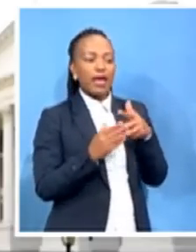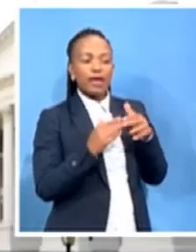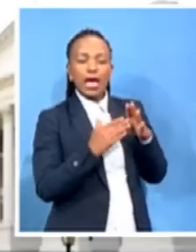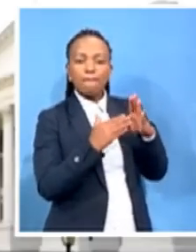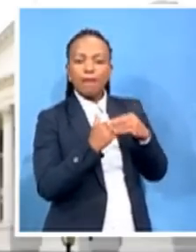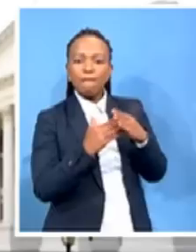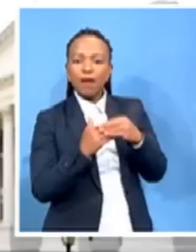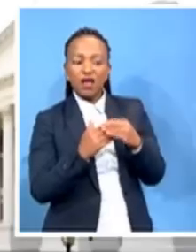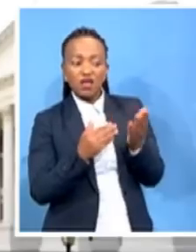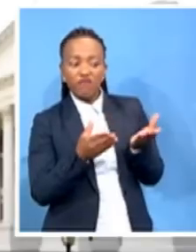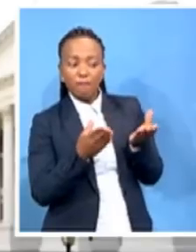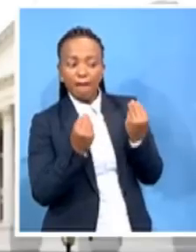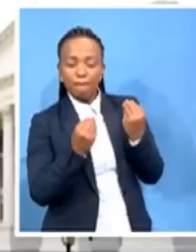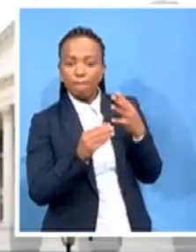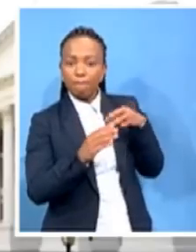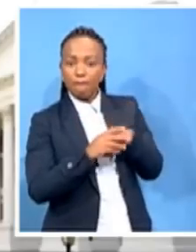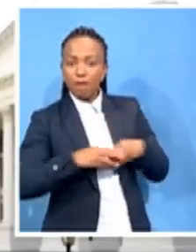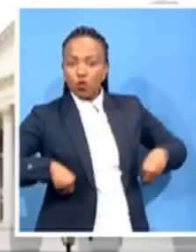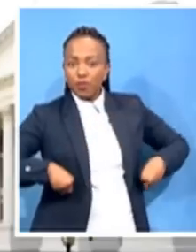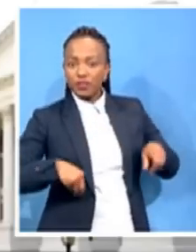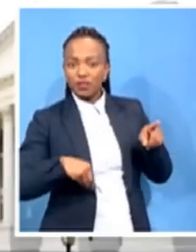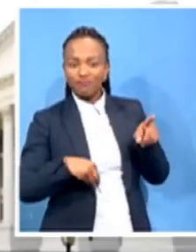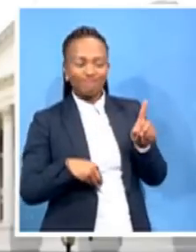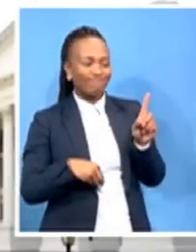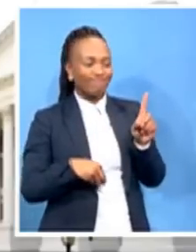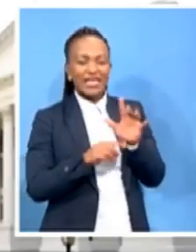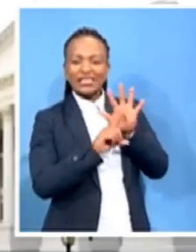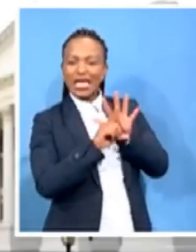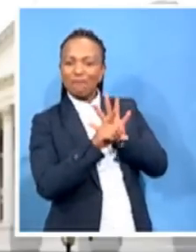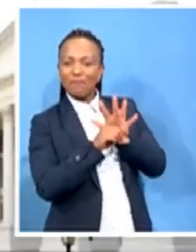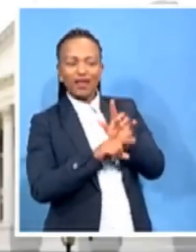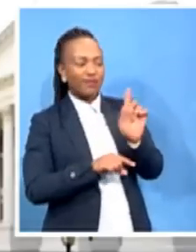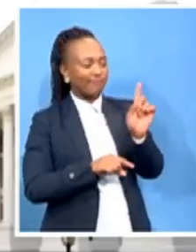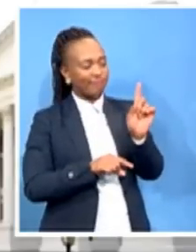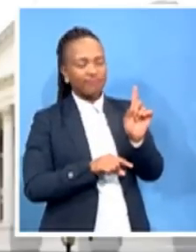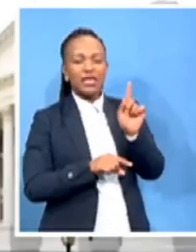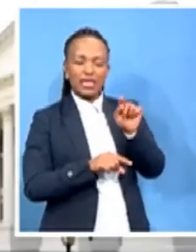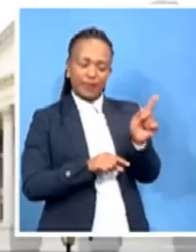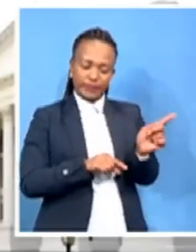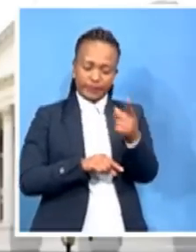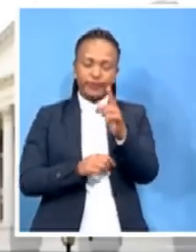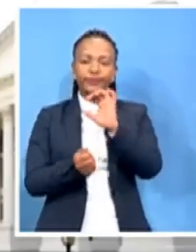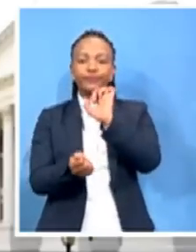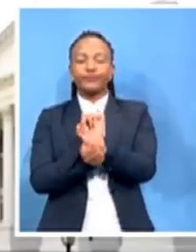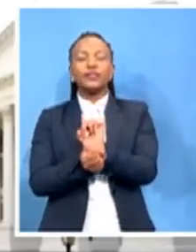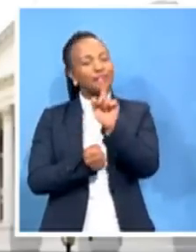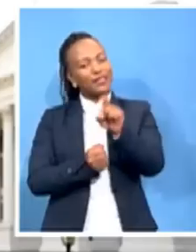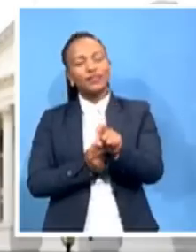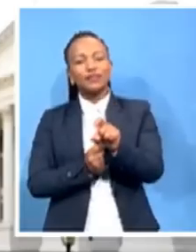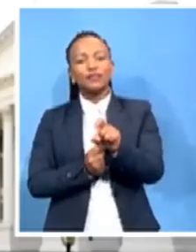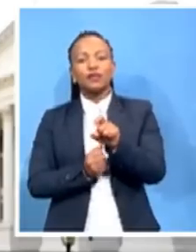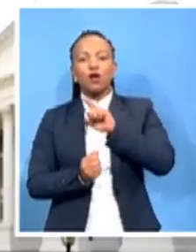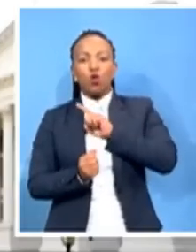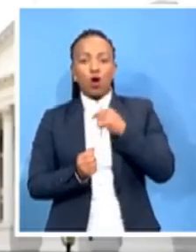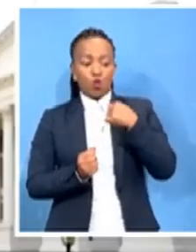to have sympathy with him. He must face the might of law and be arrested. And as MKMVA, we support the decisions